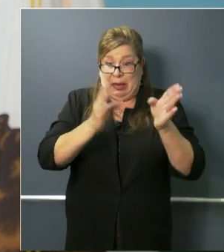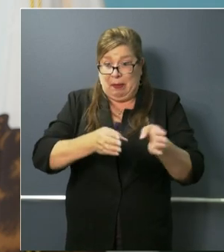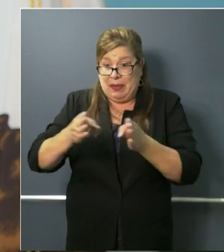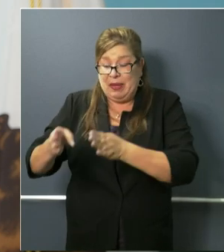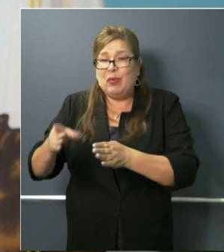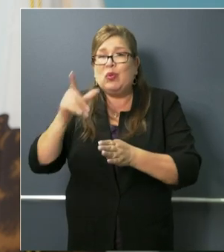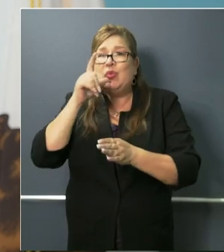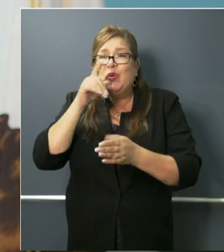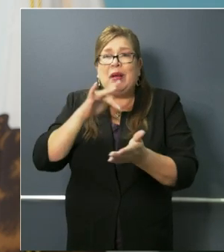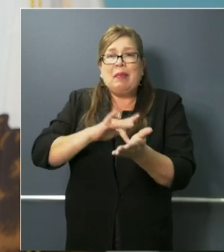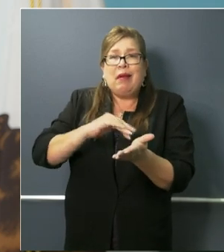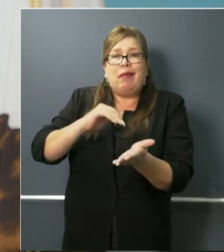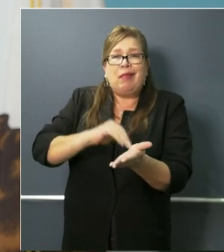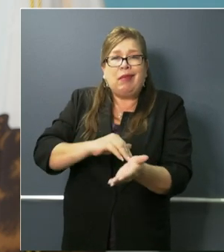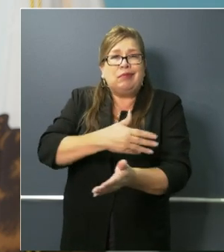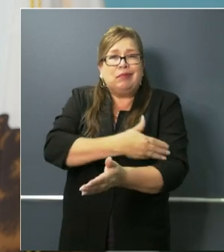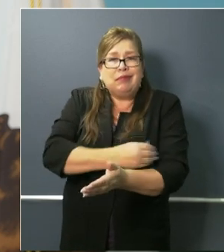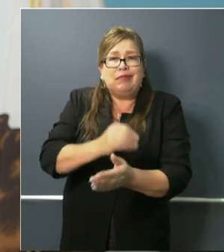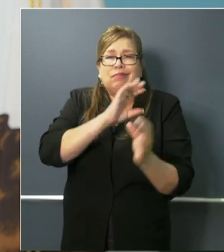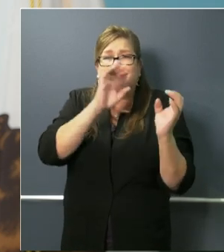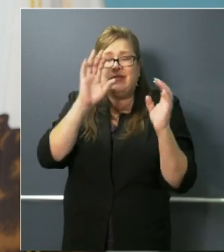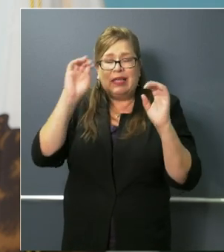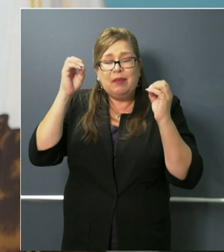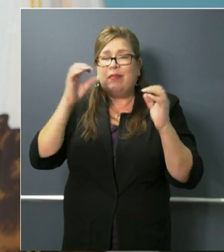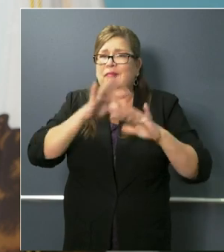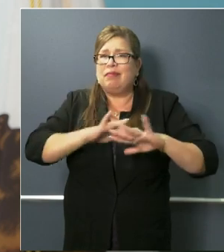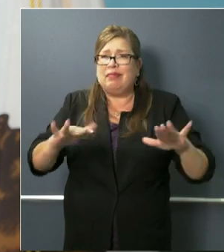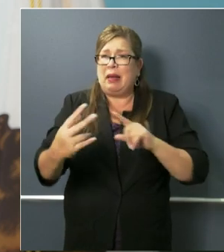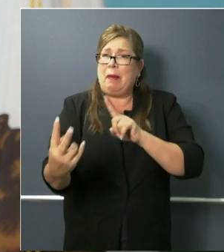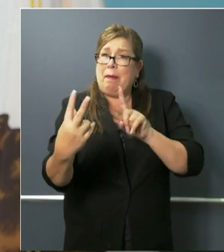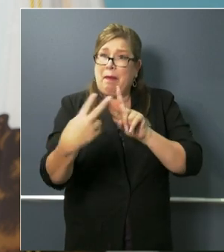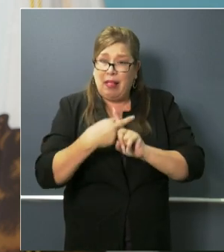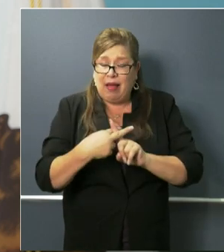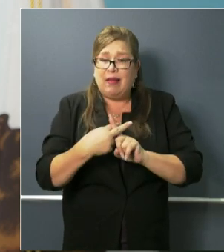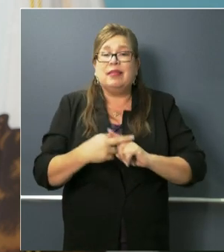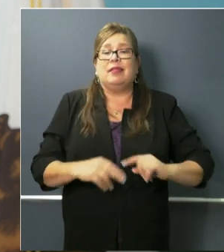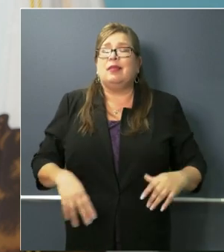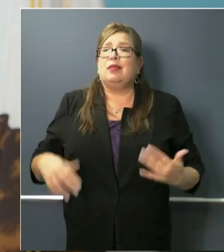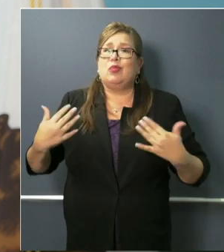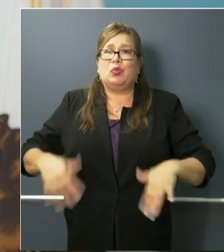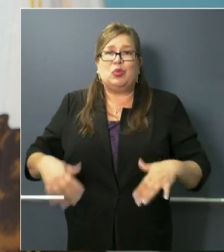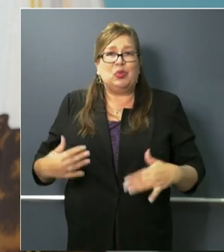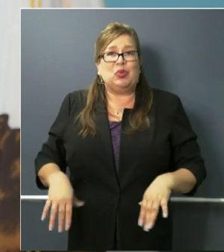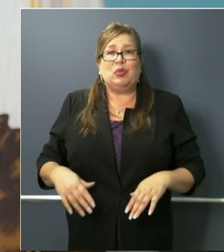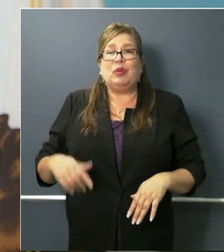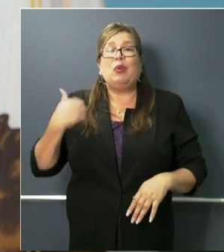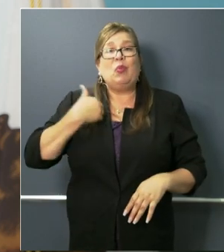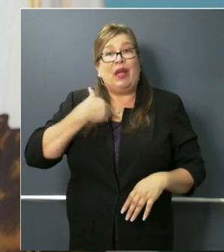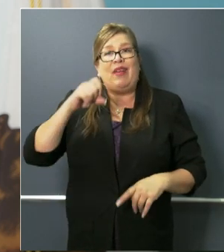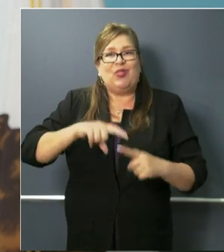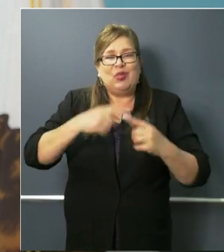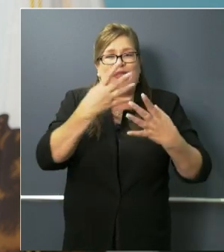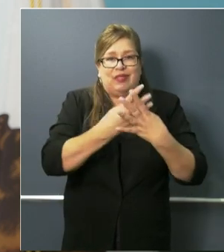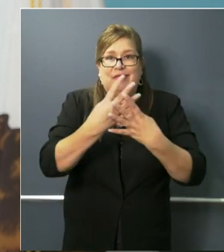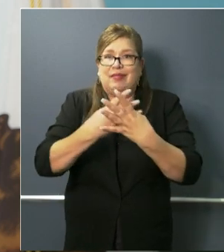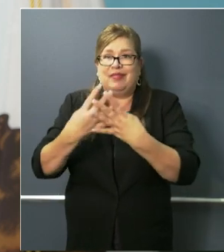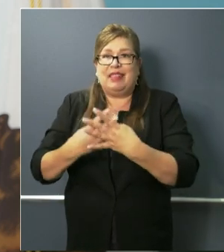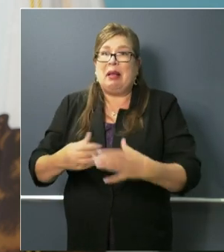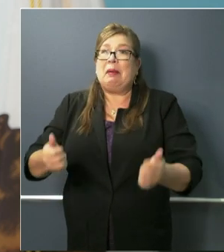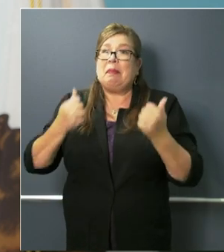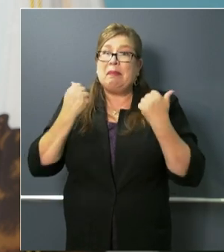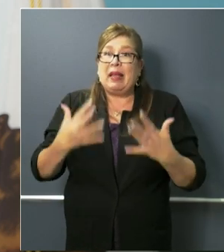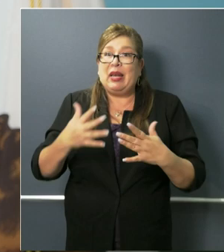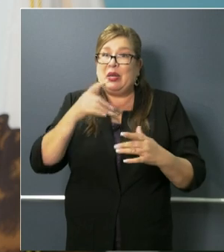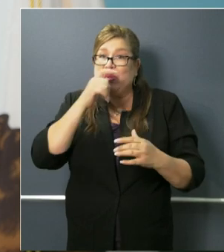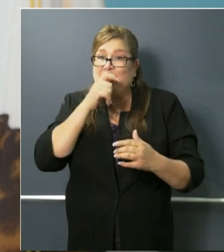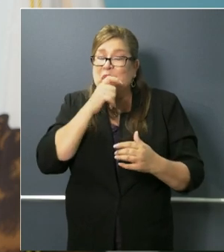the need to surge our system. I should note as we vet all those, again, it's such an overwhelming number, that